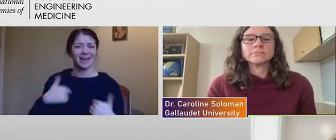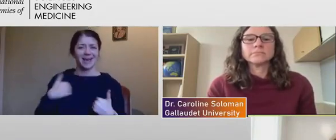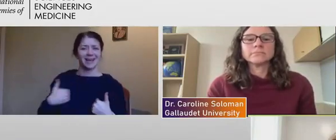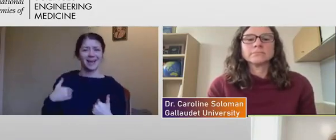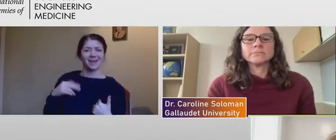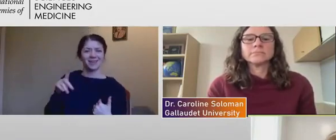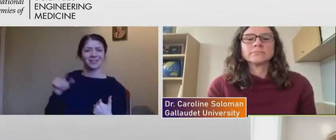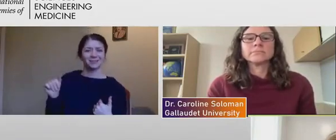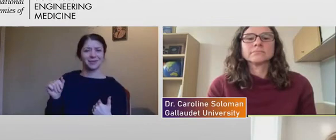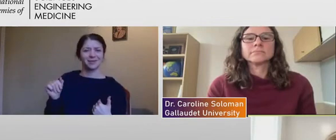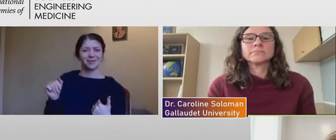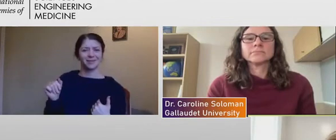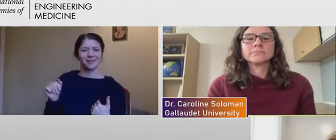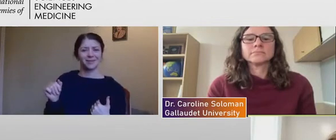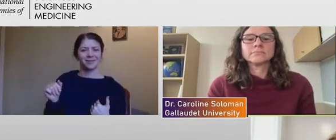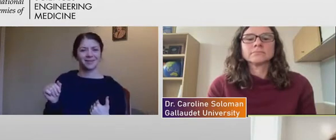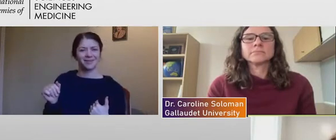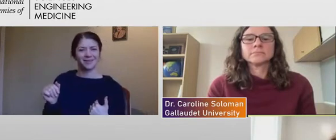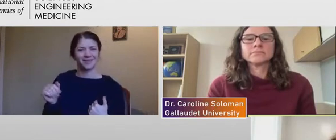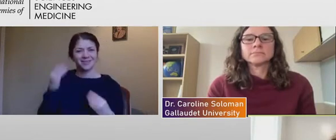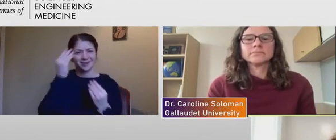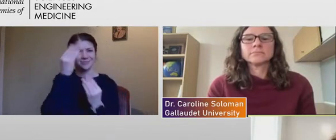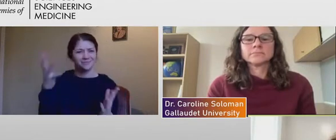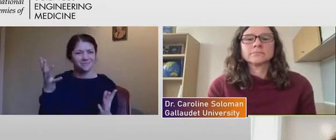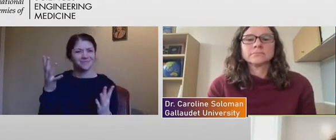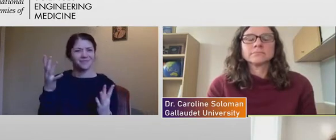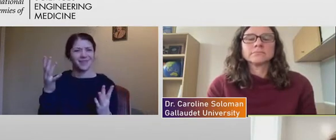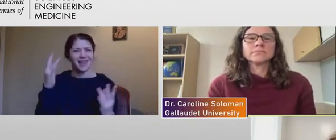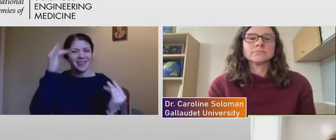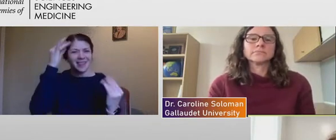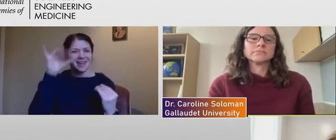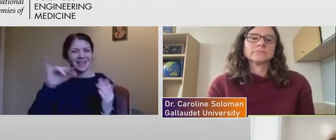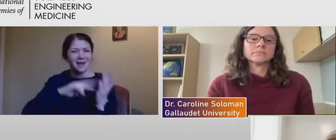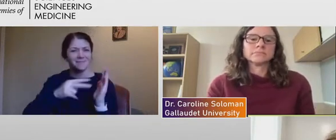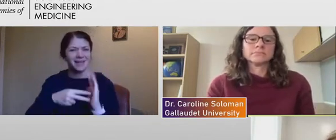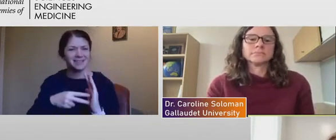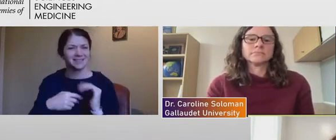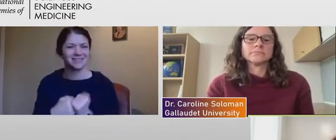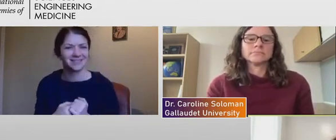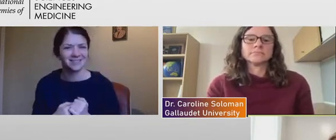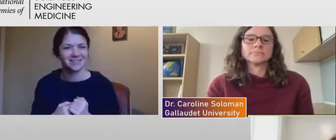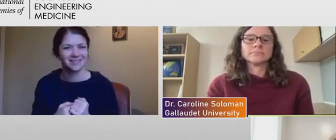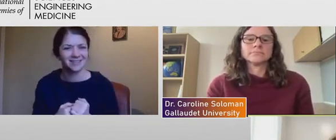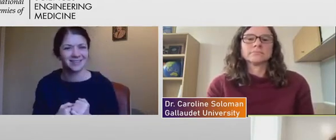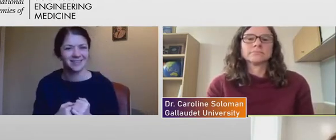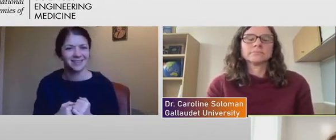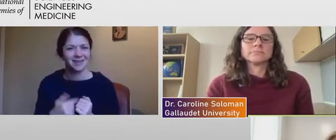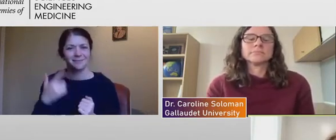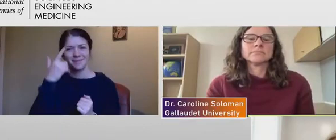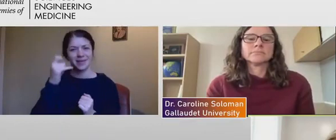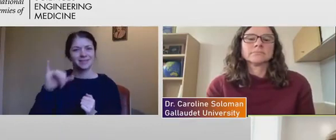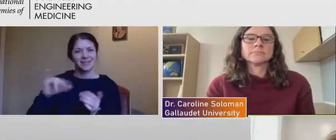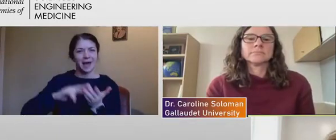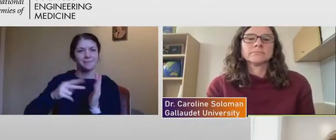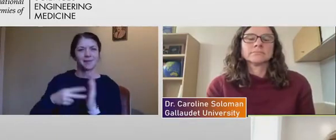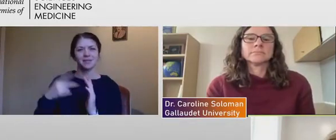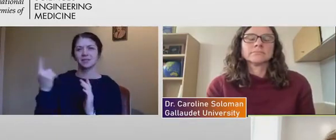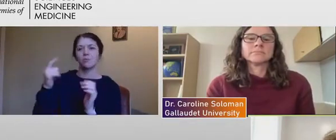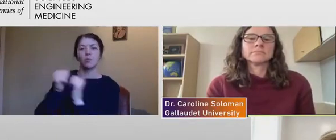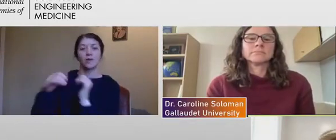And I just want you to think about what that means, right? It means that one, that someone without a disability is not biased.